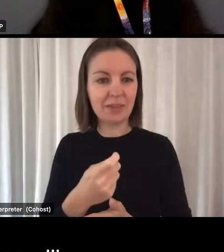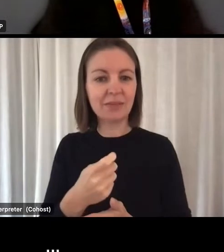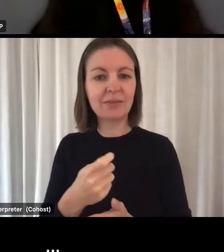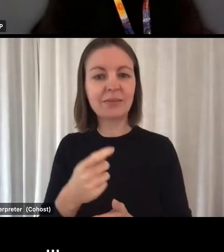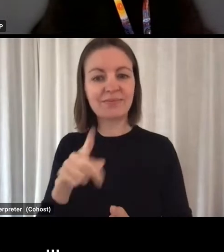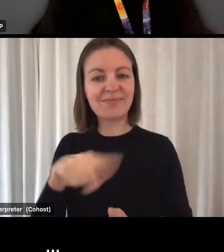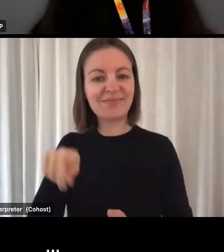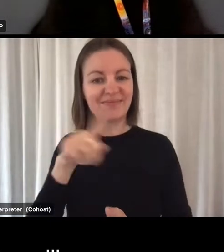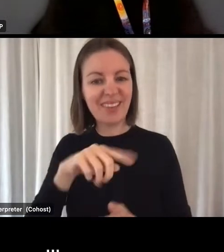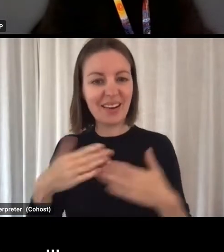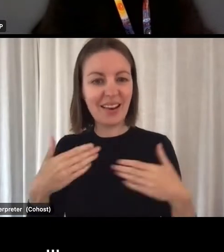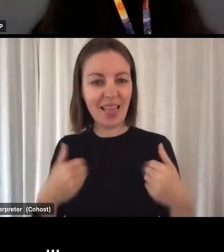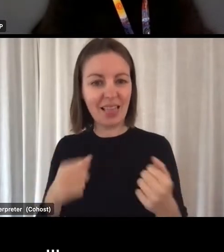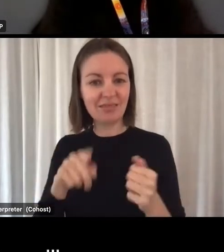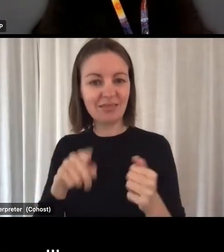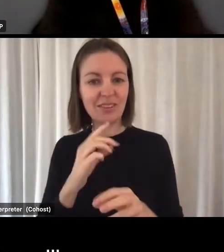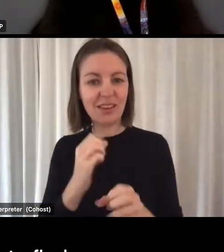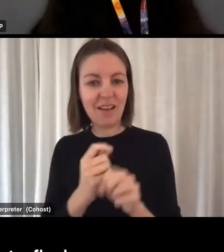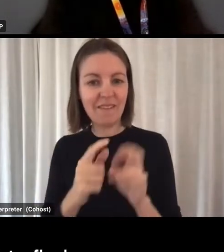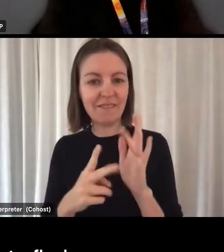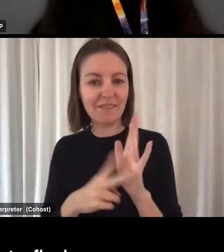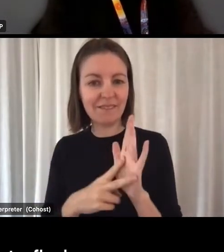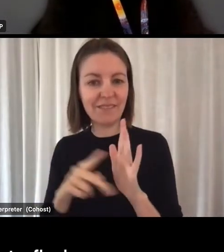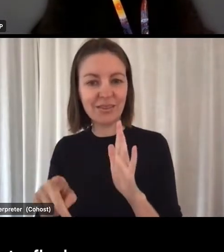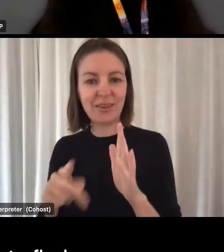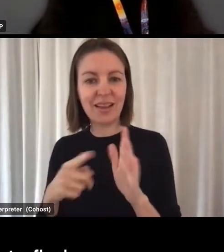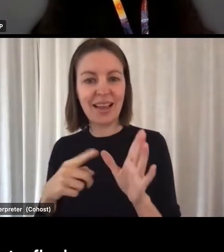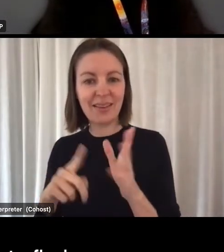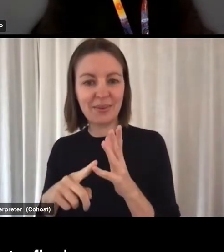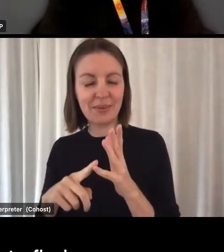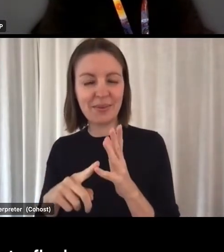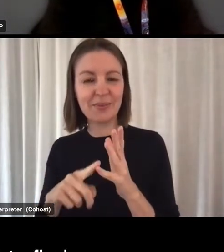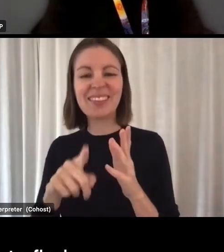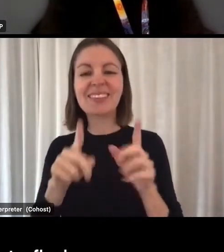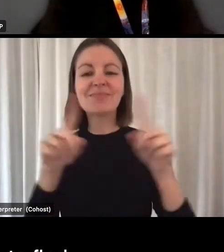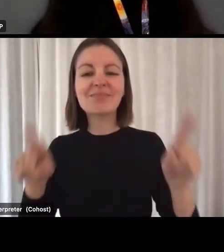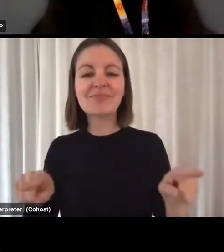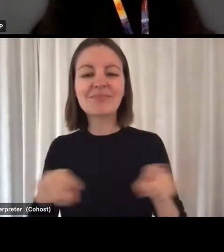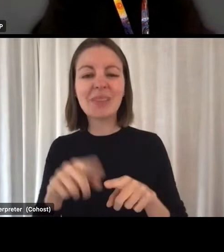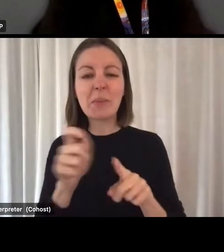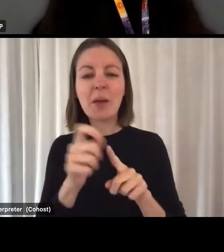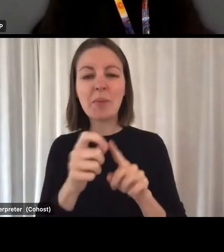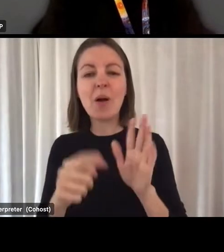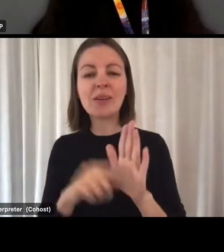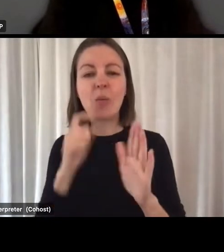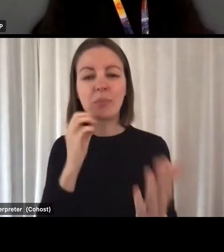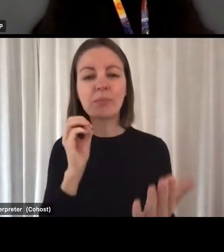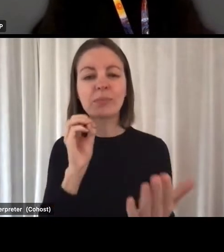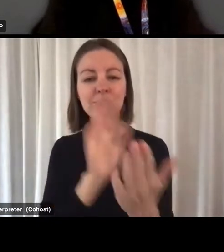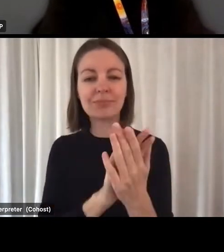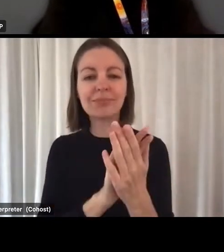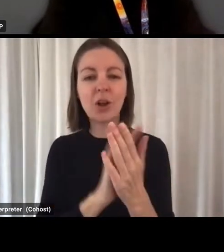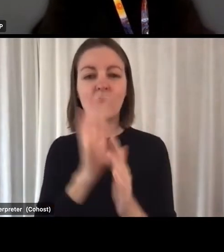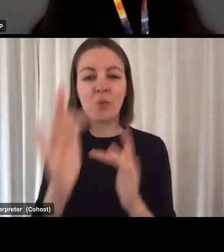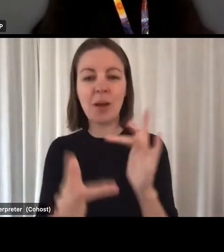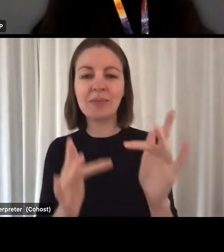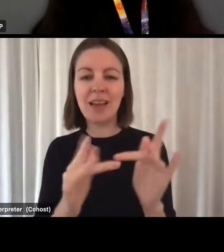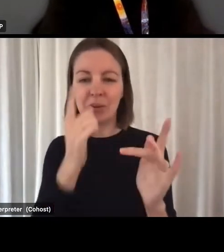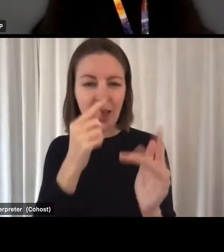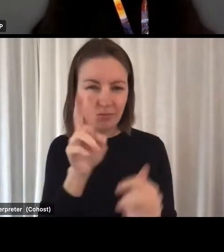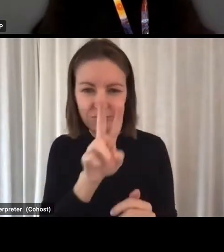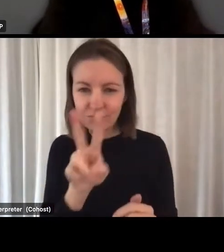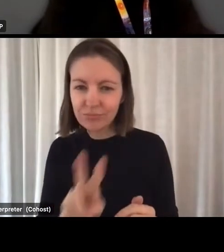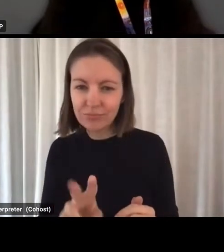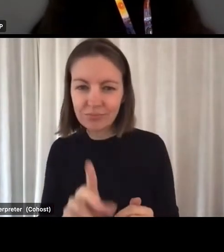Just want to also remind you that these slides will be available on our website so you'll be able to find and access the links and emails shown here.